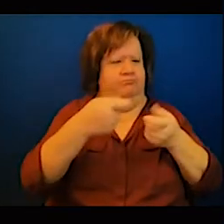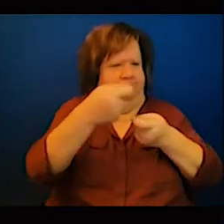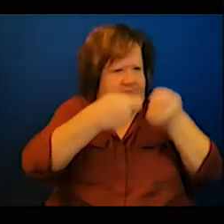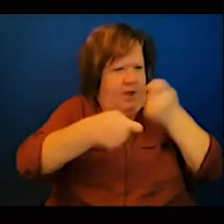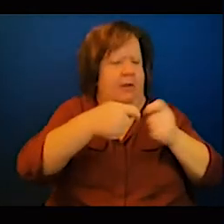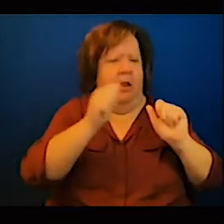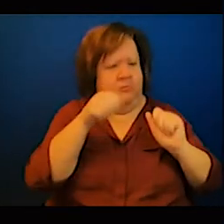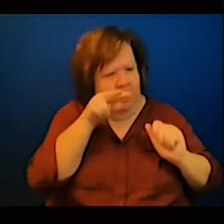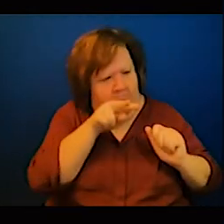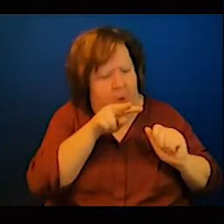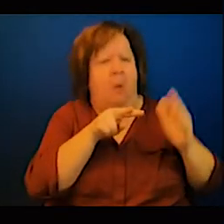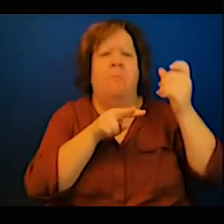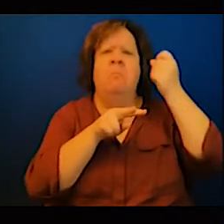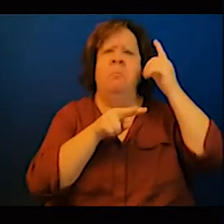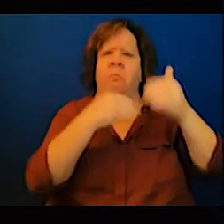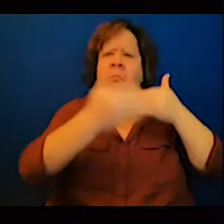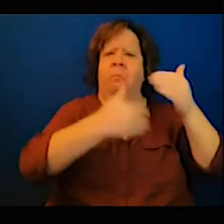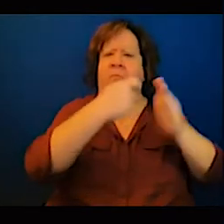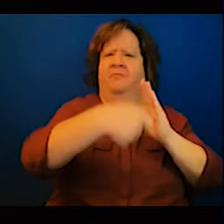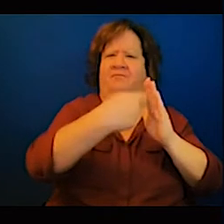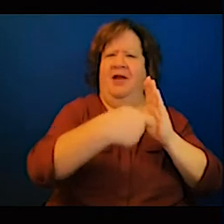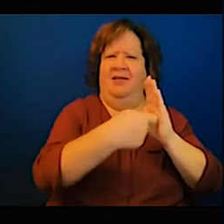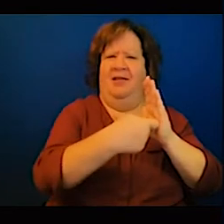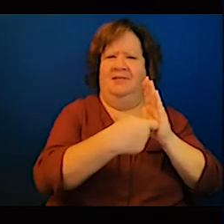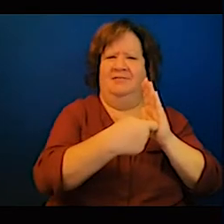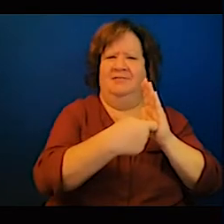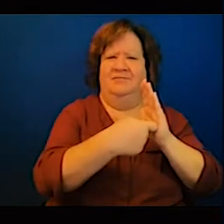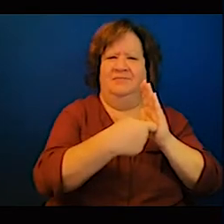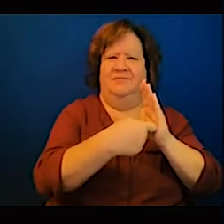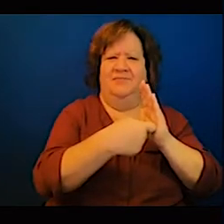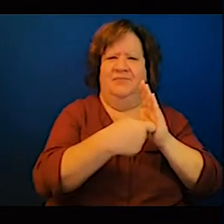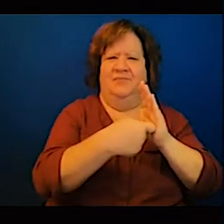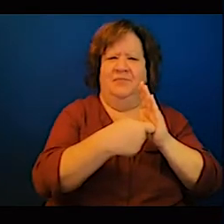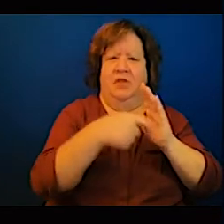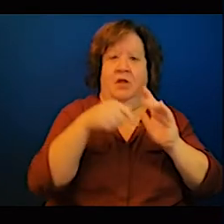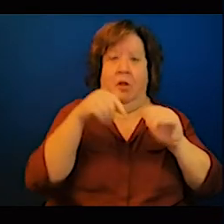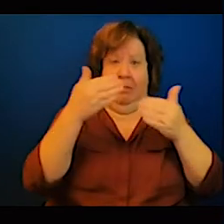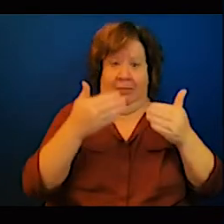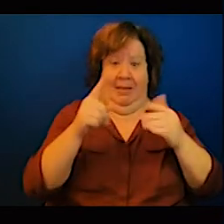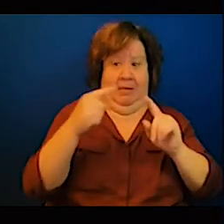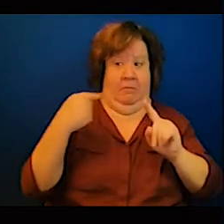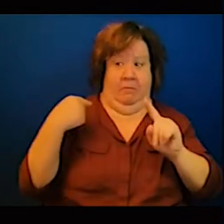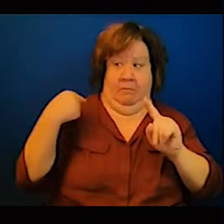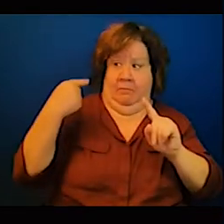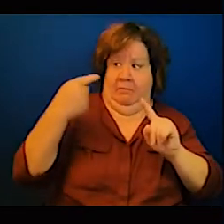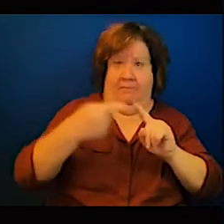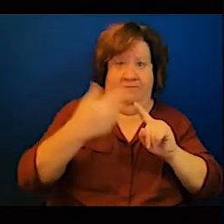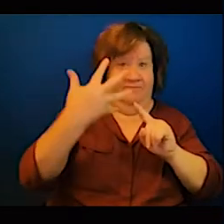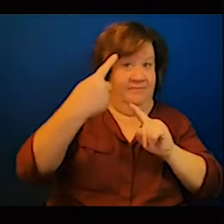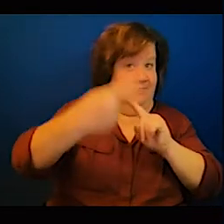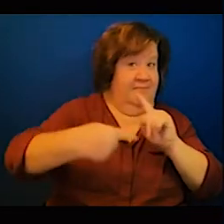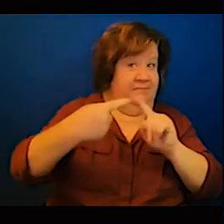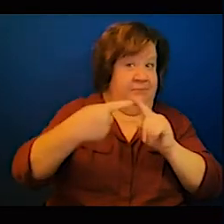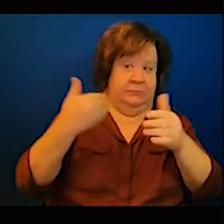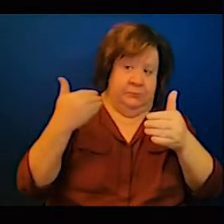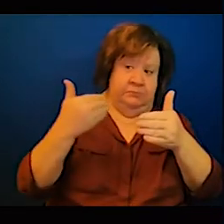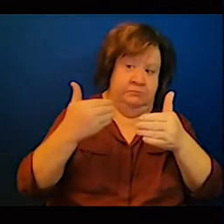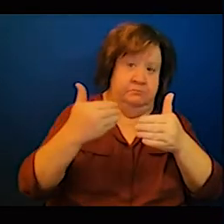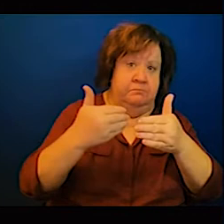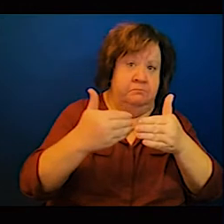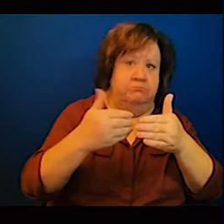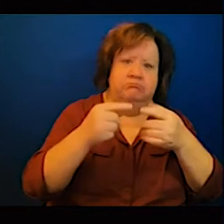why so you realize that for example take agriculture or take forestry which contributes to that